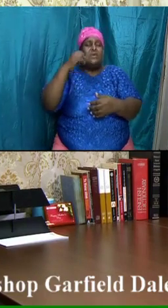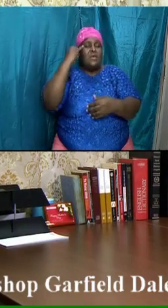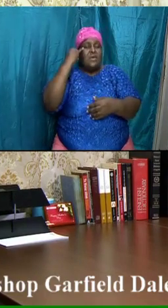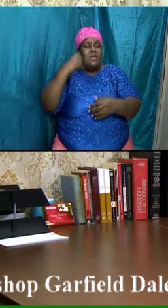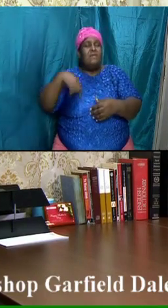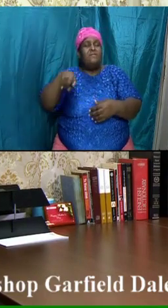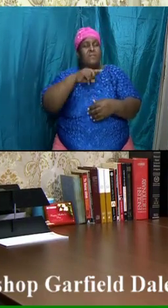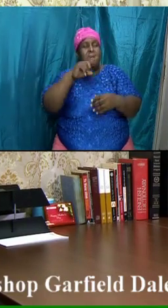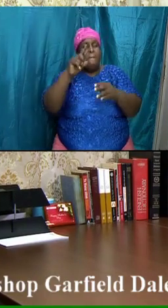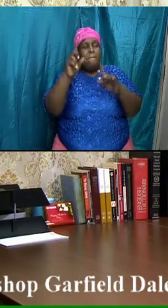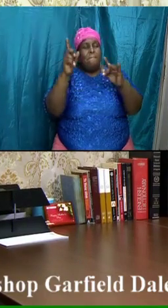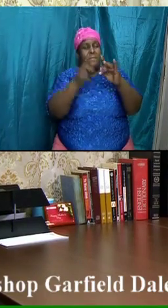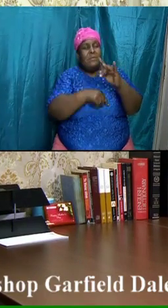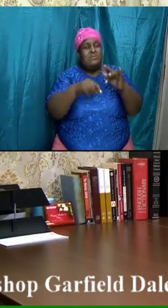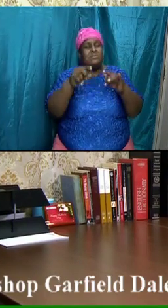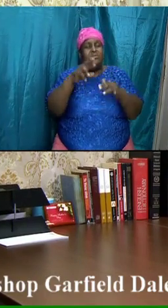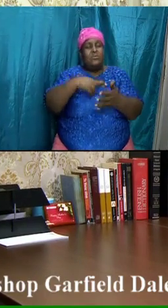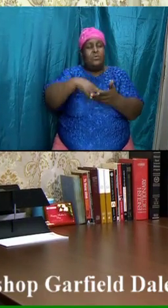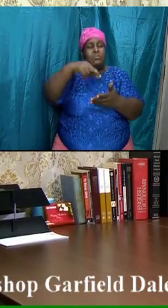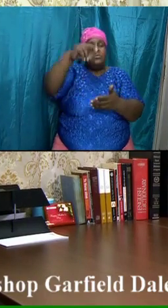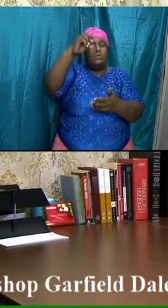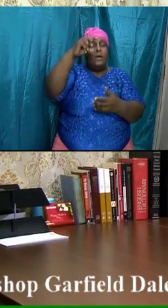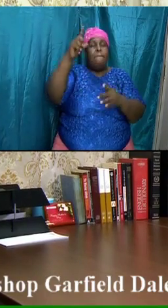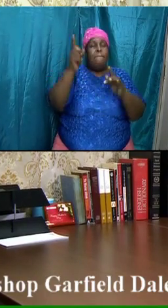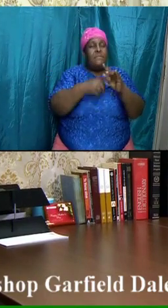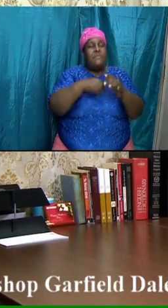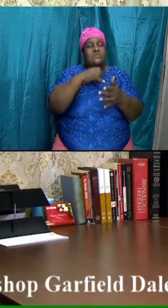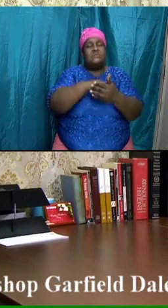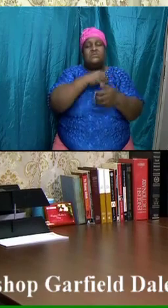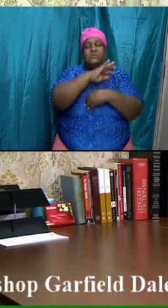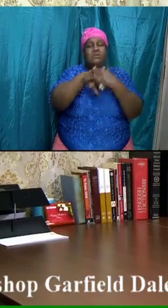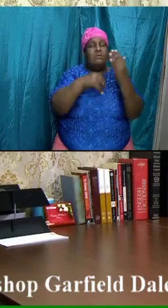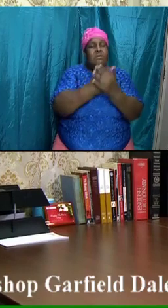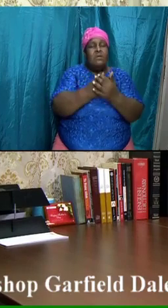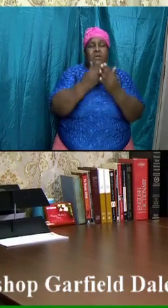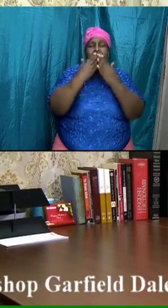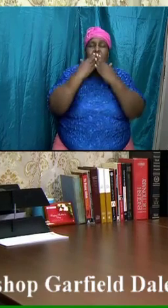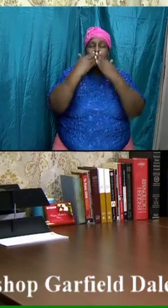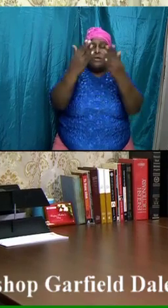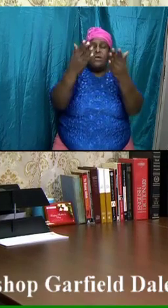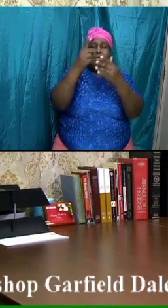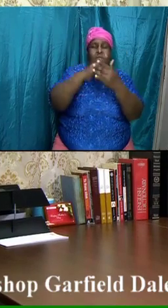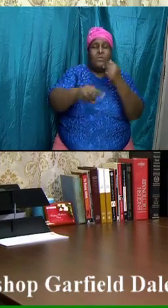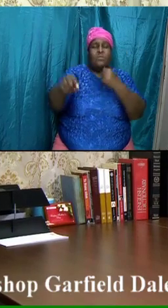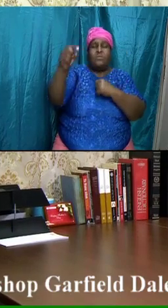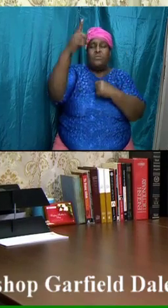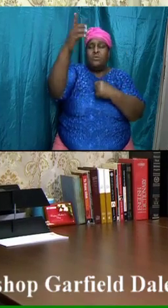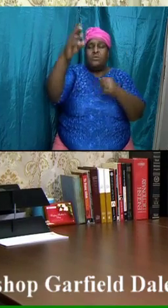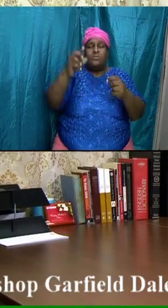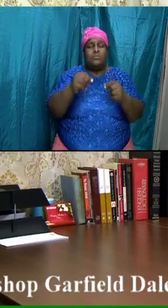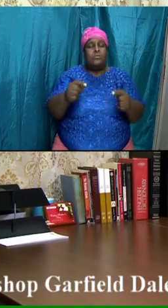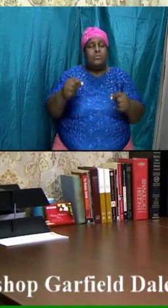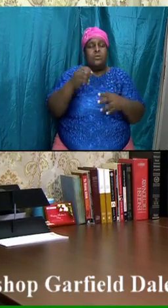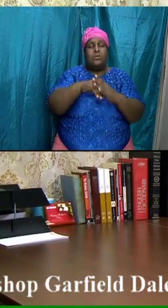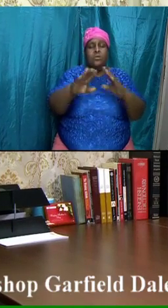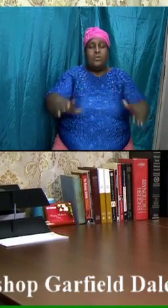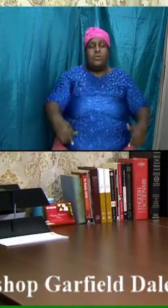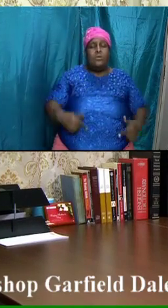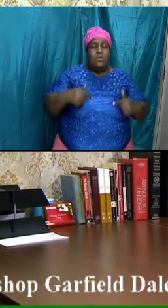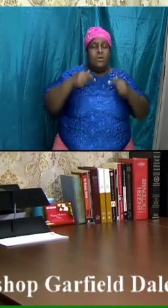miss it we would have missed it all we bless your great name mighty God thank you for what you're doing in our lives continue to